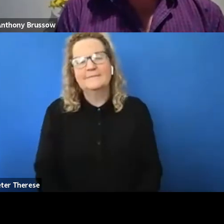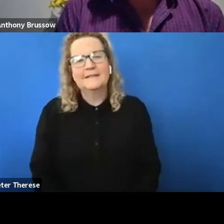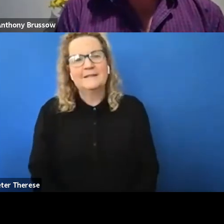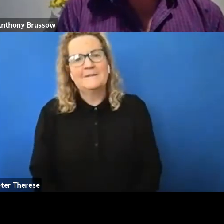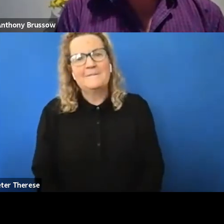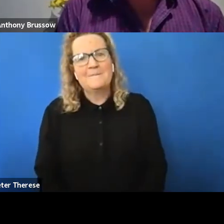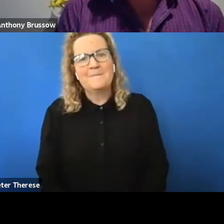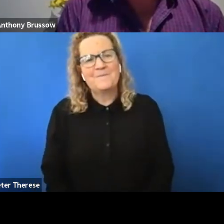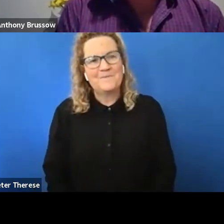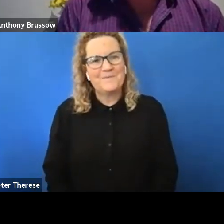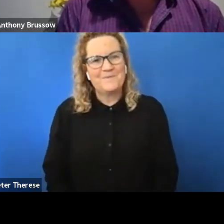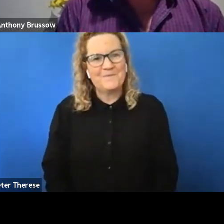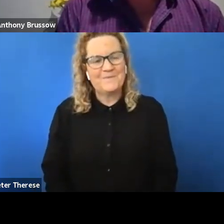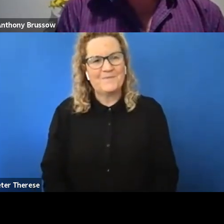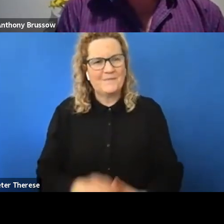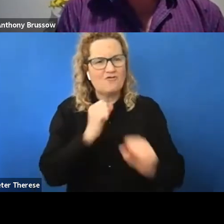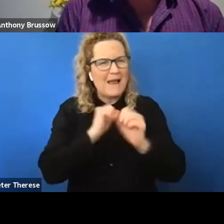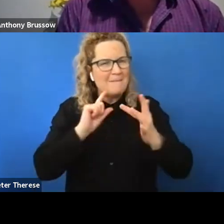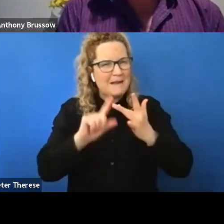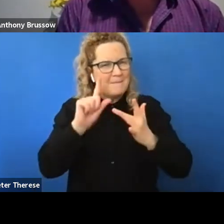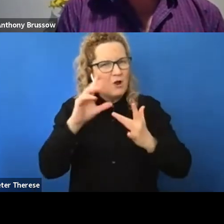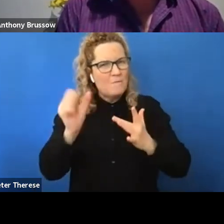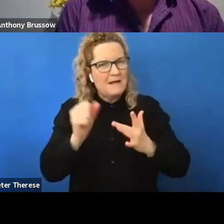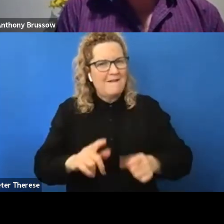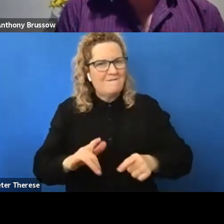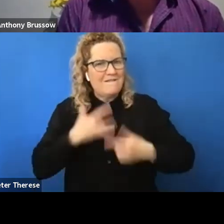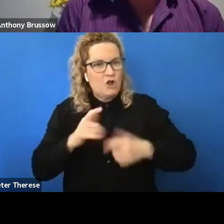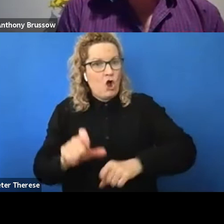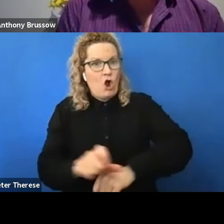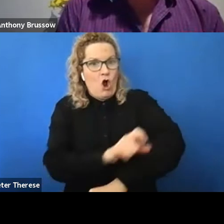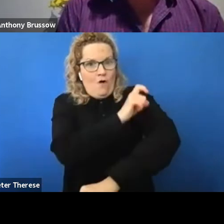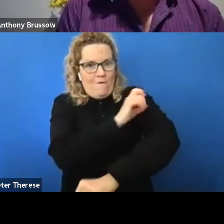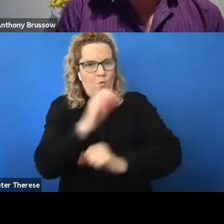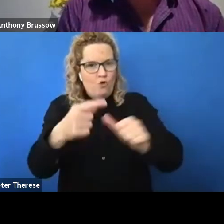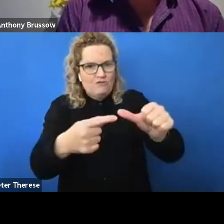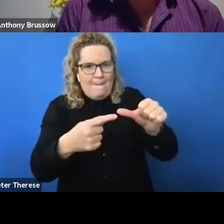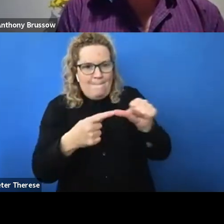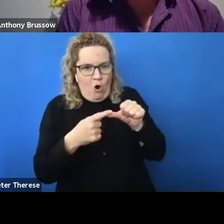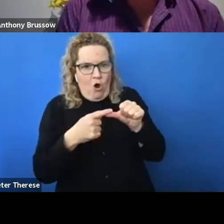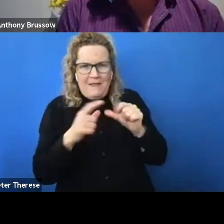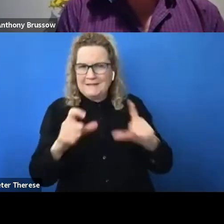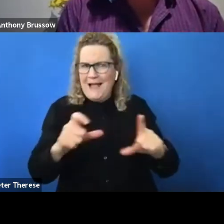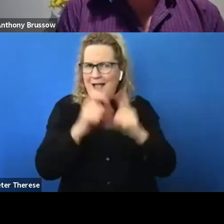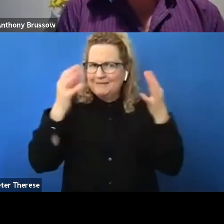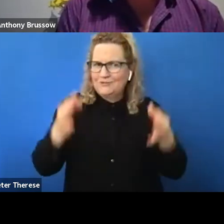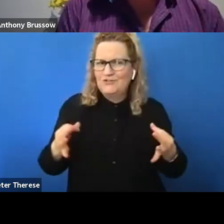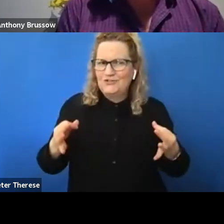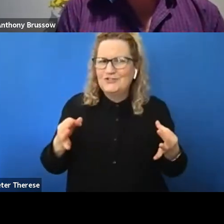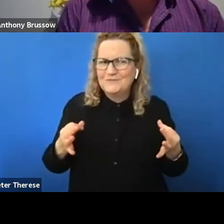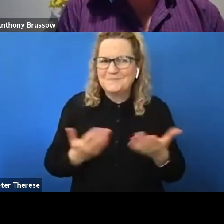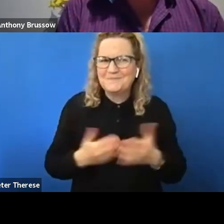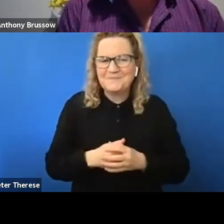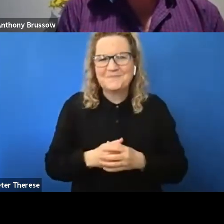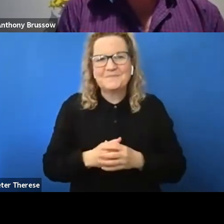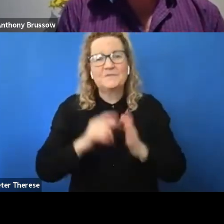Be confident, haven't you, that you're going to get that reaction. So it's tough. It's a tough call. Jack, what